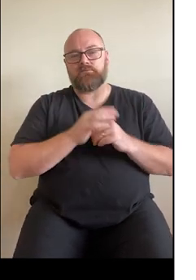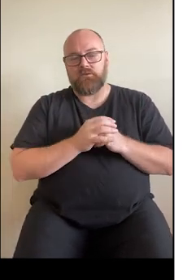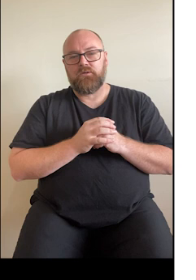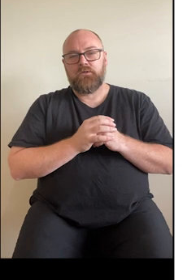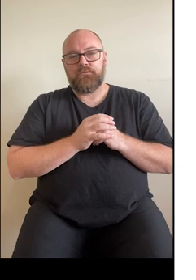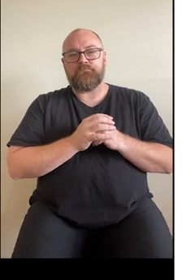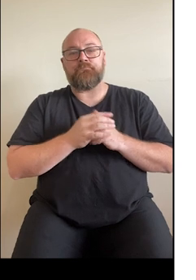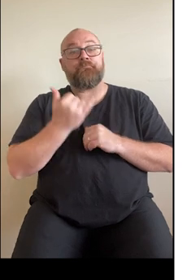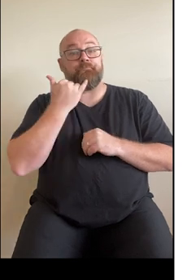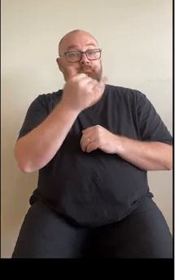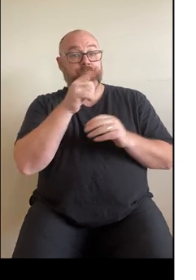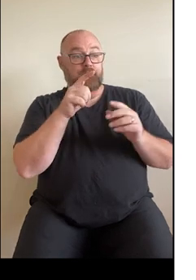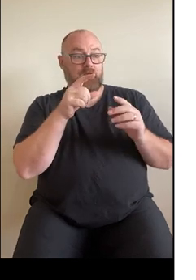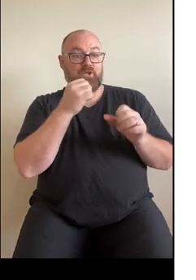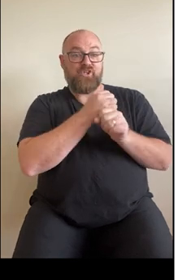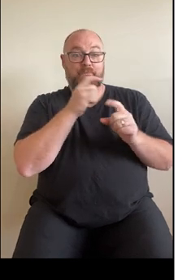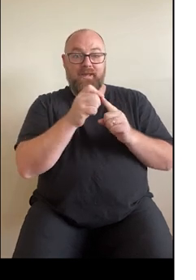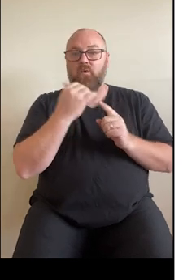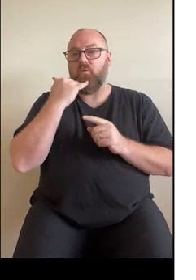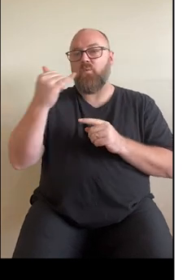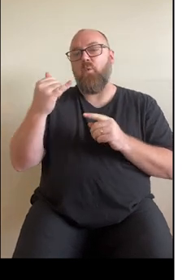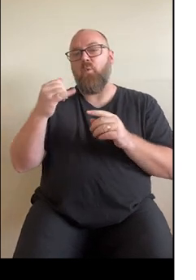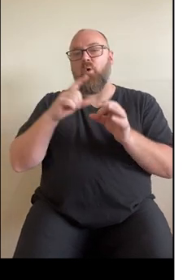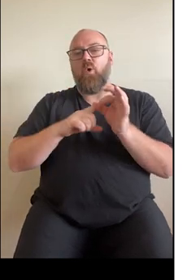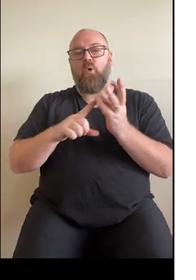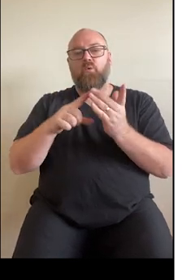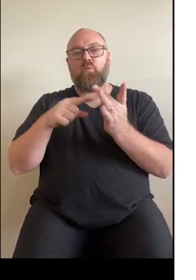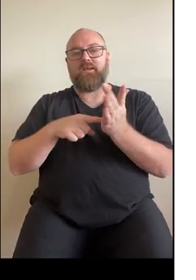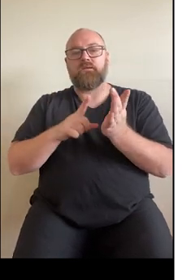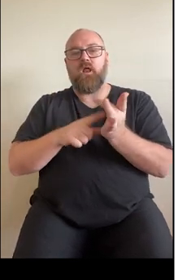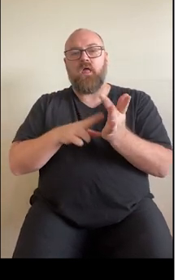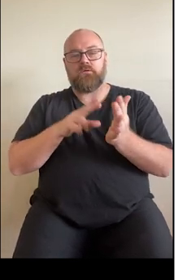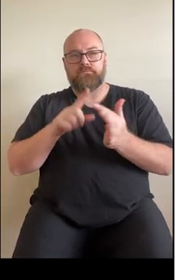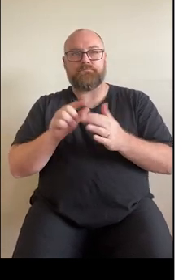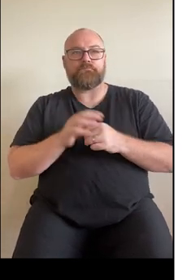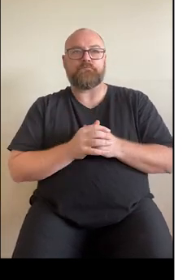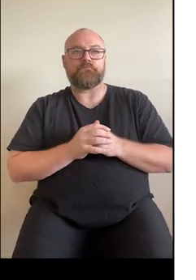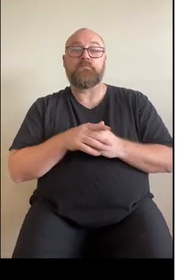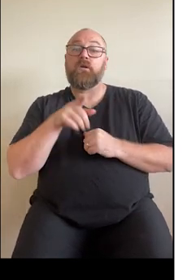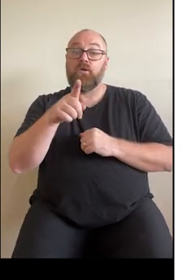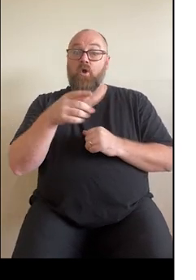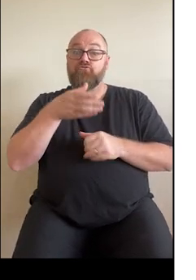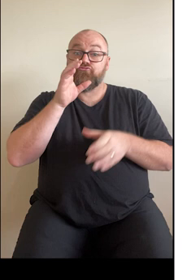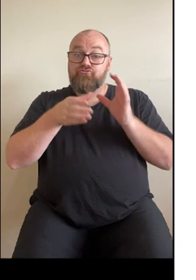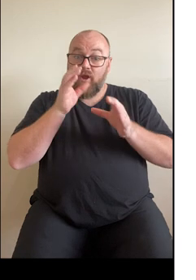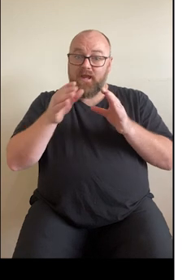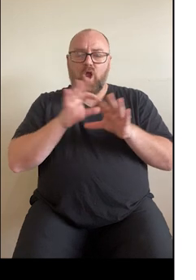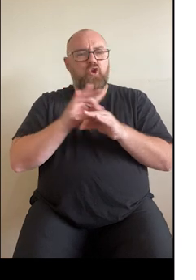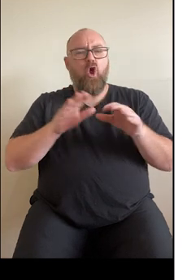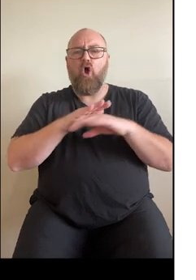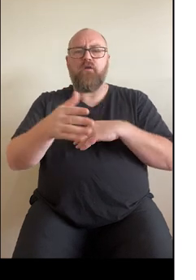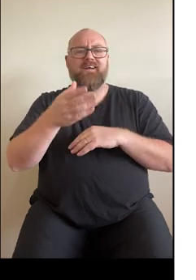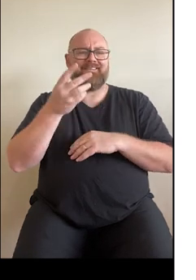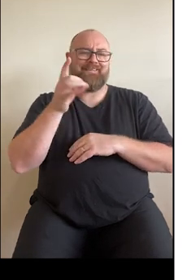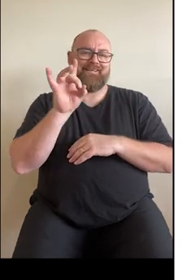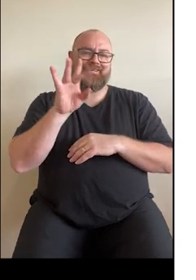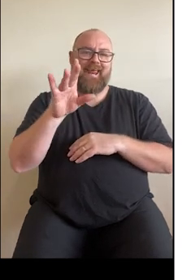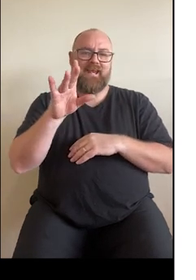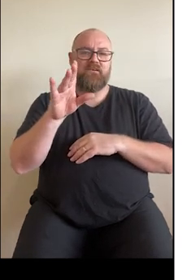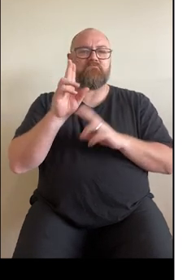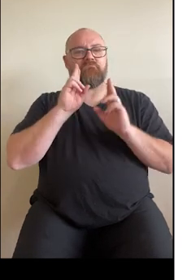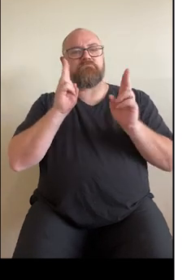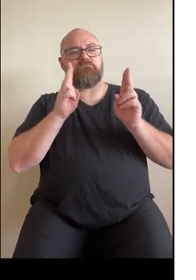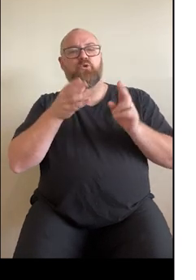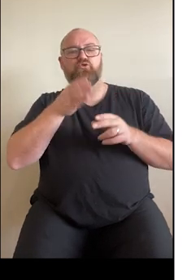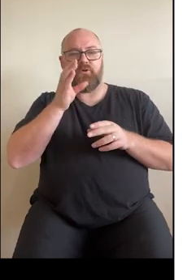GP or call the Quitline. Drink no more than 10 standard drinks per week and no more than four standard drinks in any